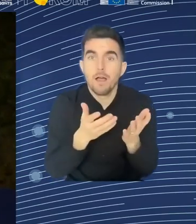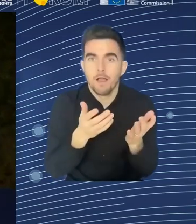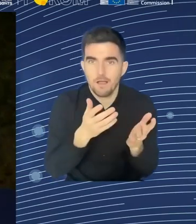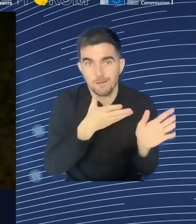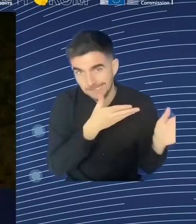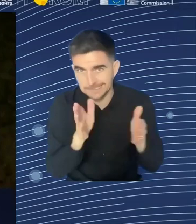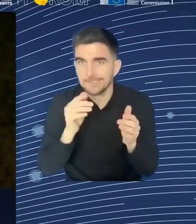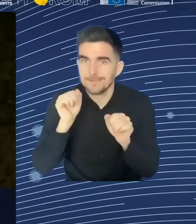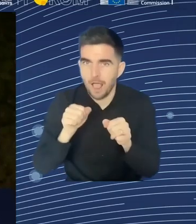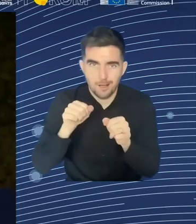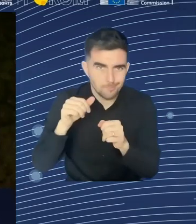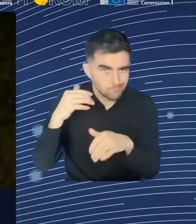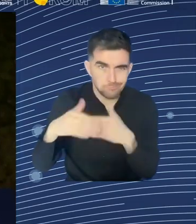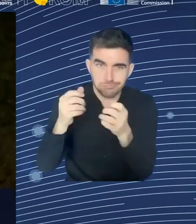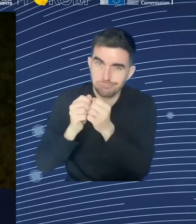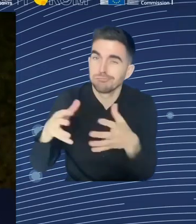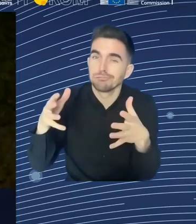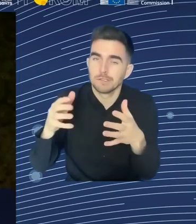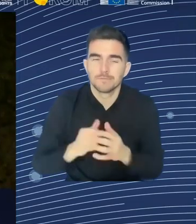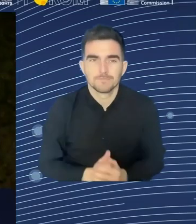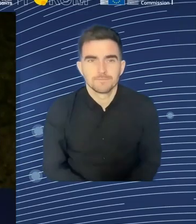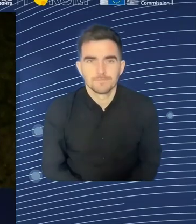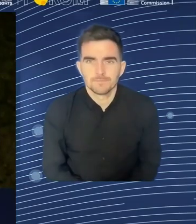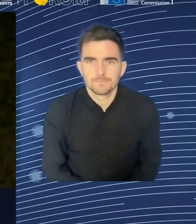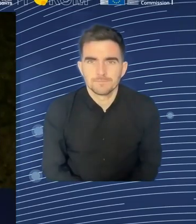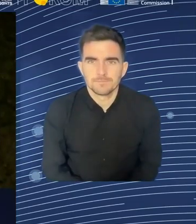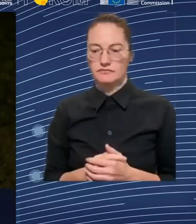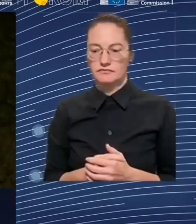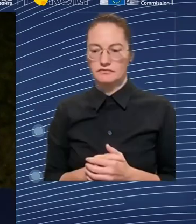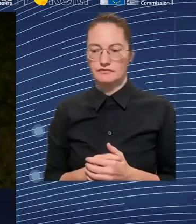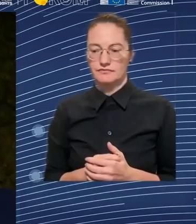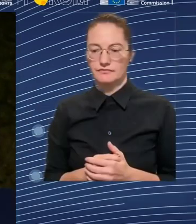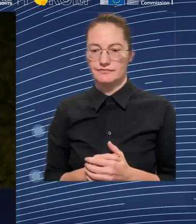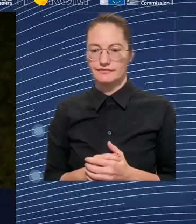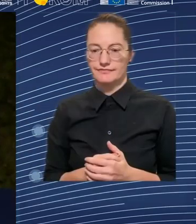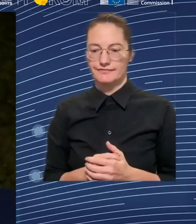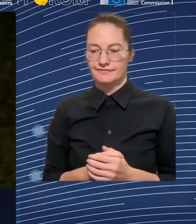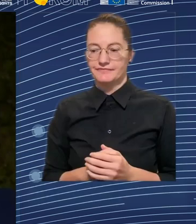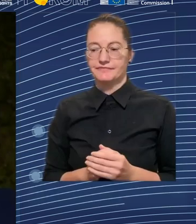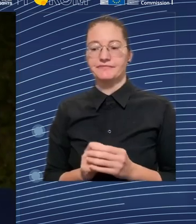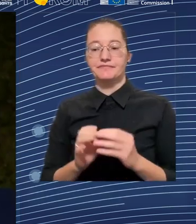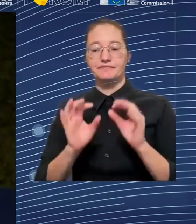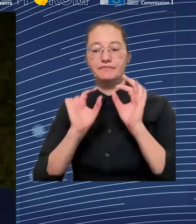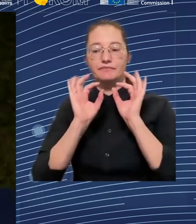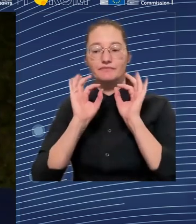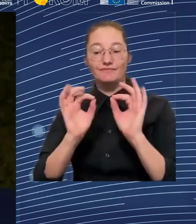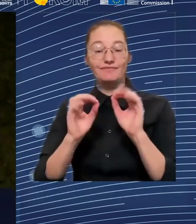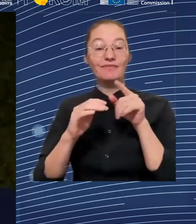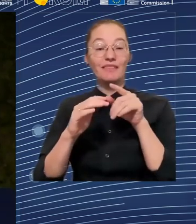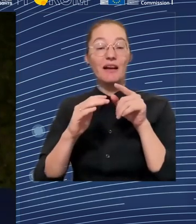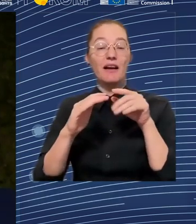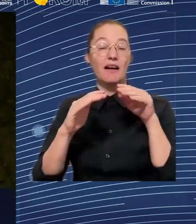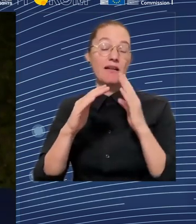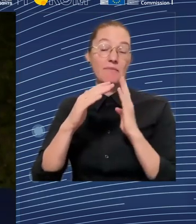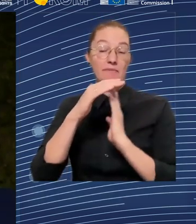attenuating driver. We need them. I don't know whether we want them or not, but we need them. So